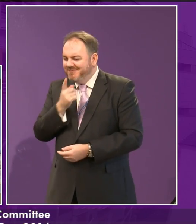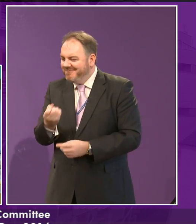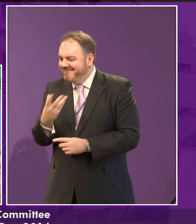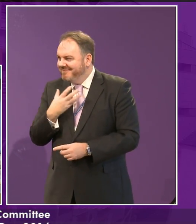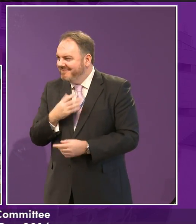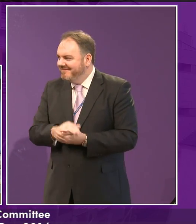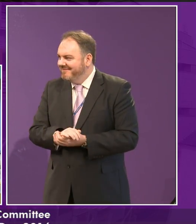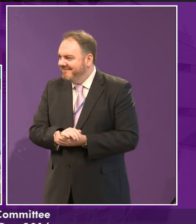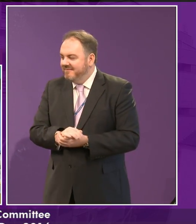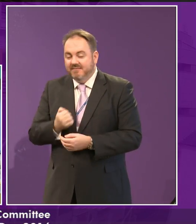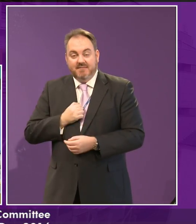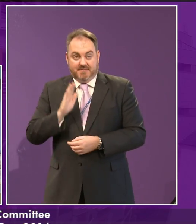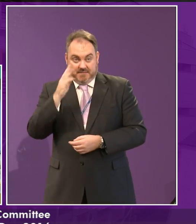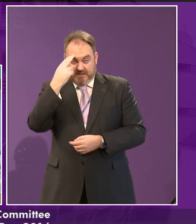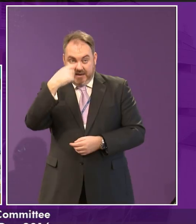I'm Toby.